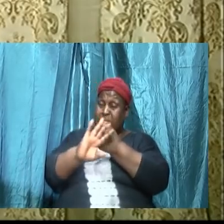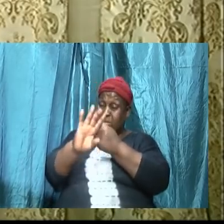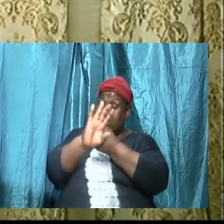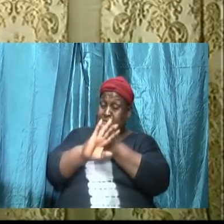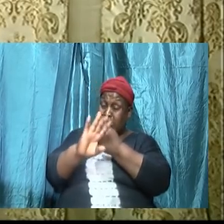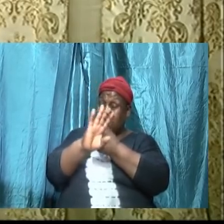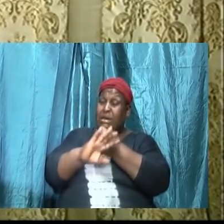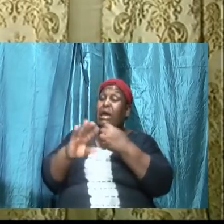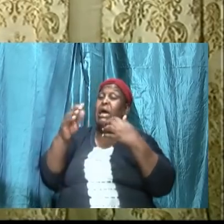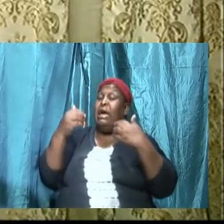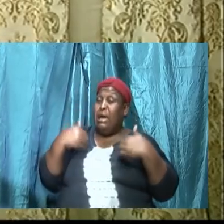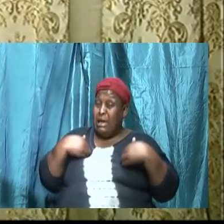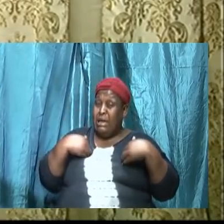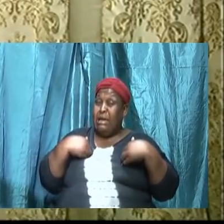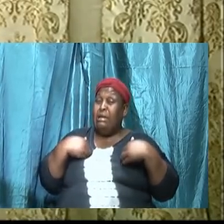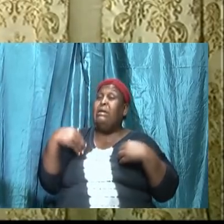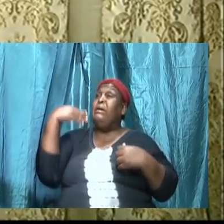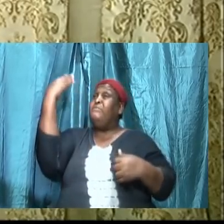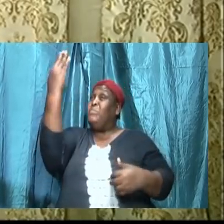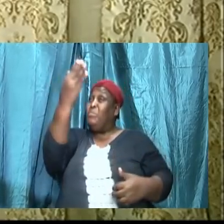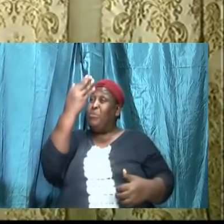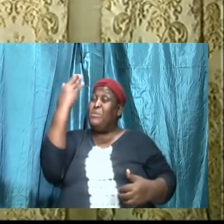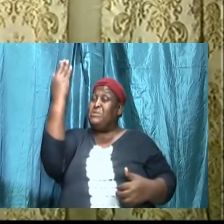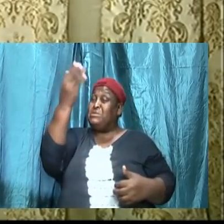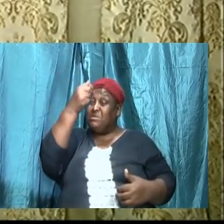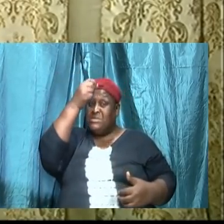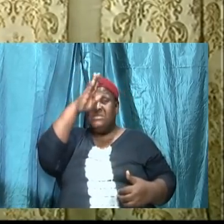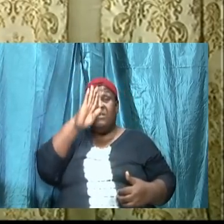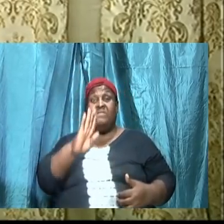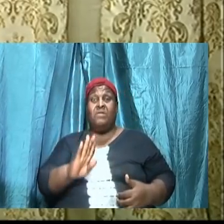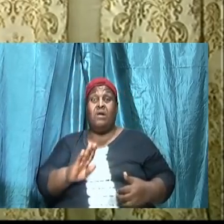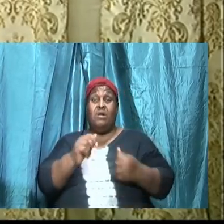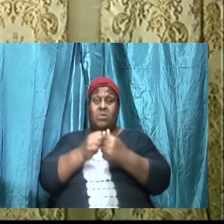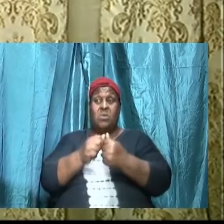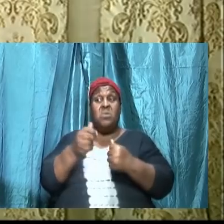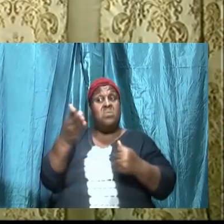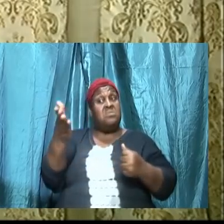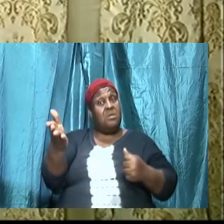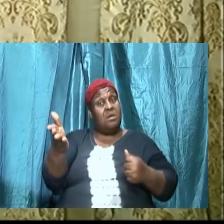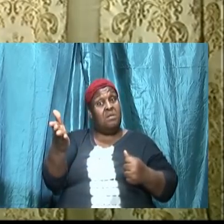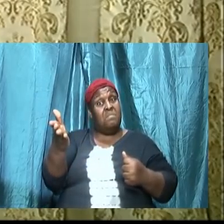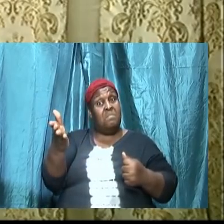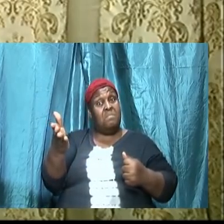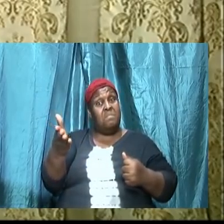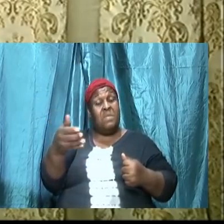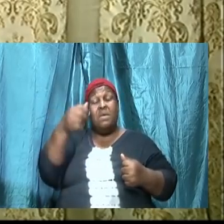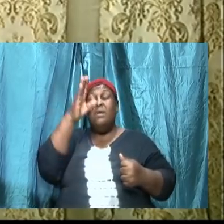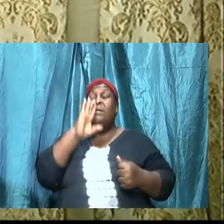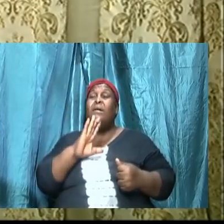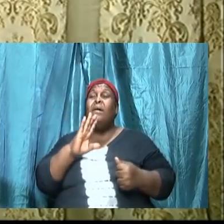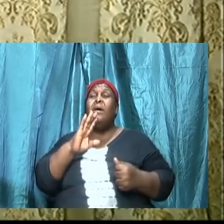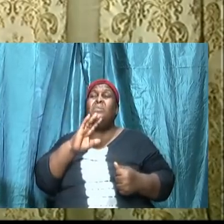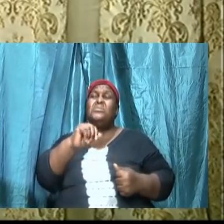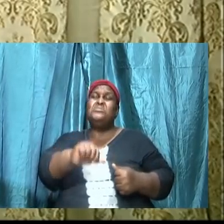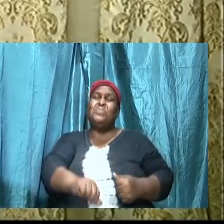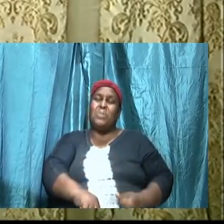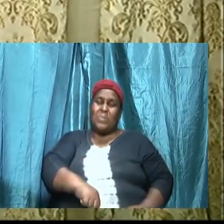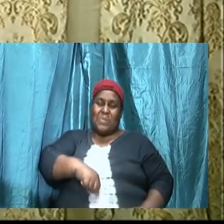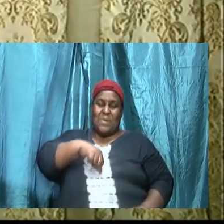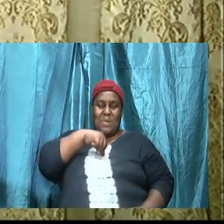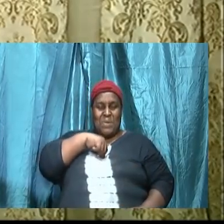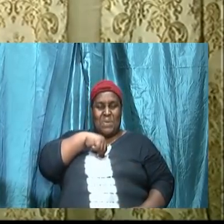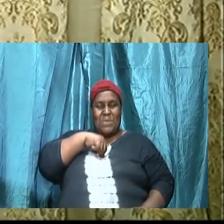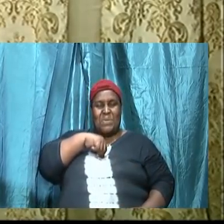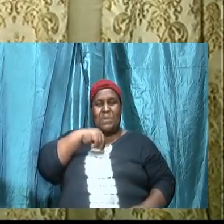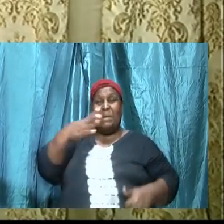had the presence of Almighty God with them. God was proud and happy to